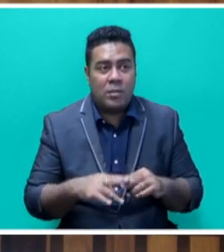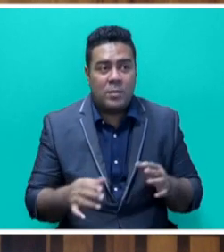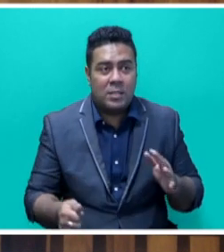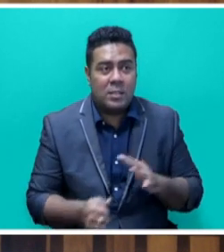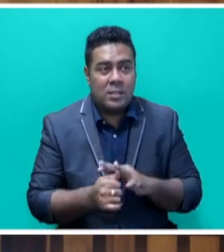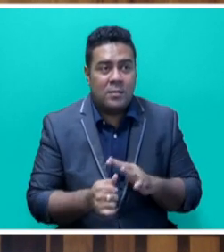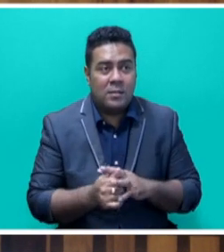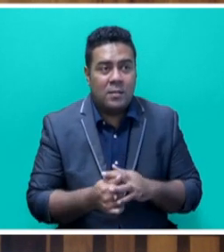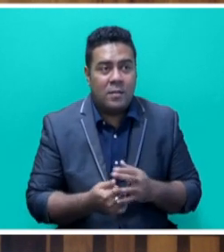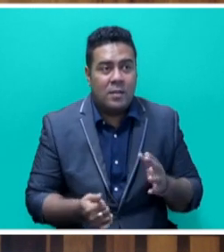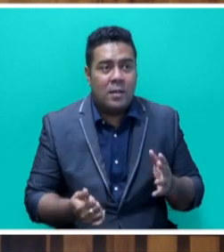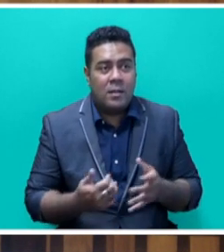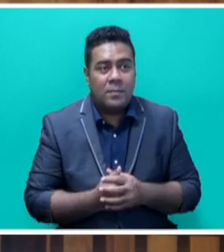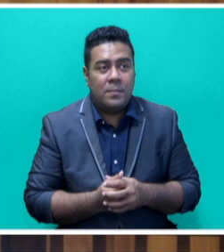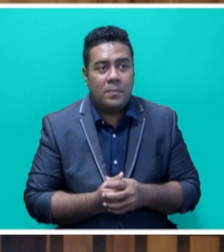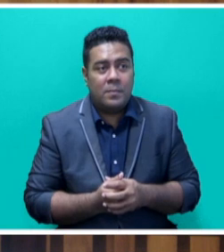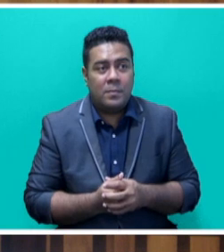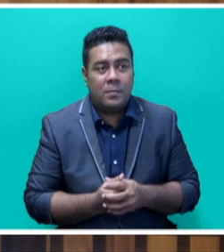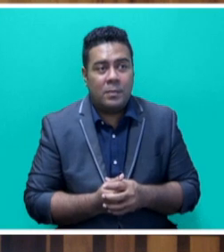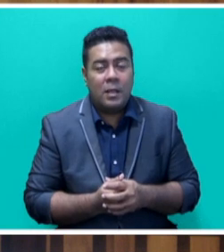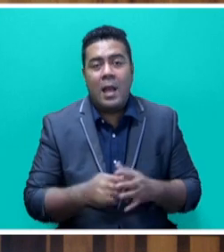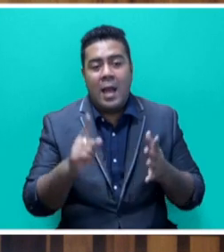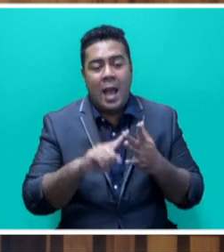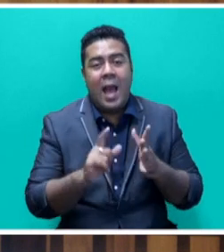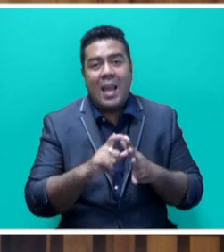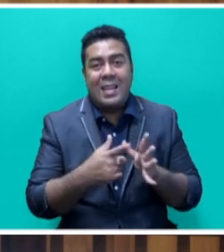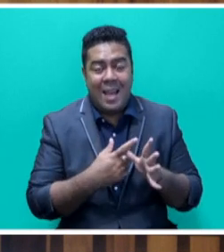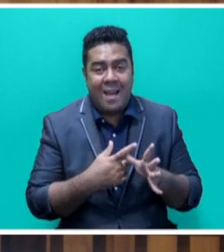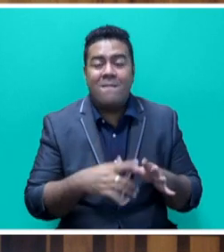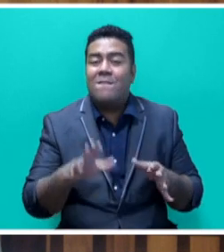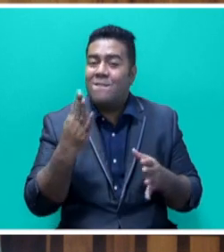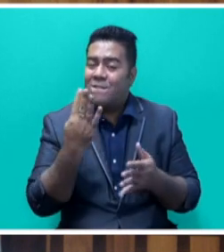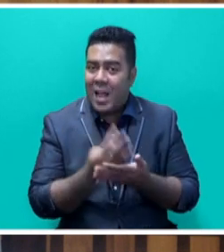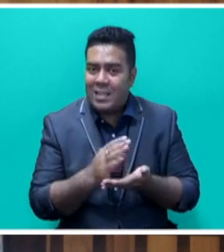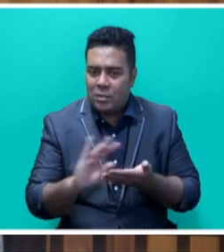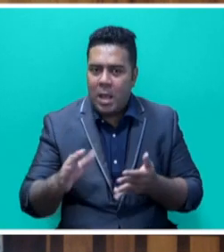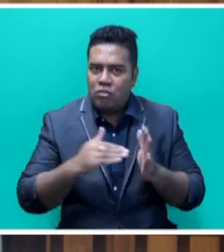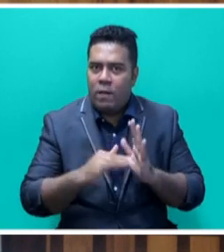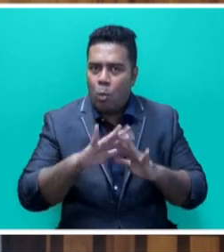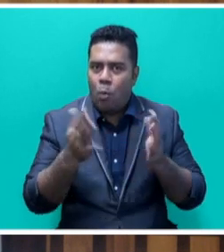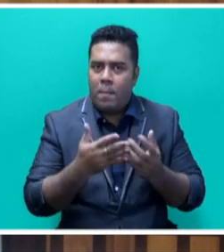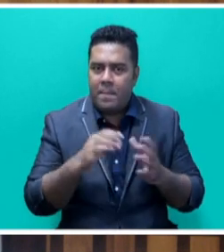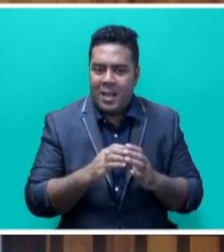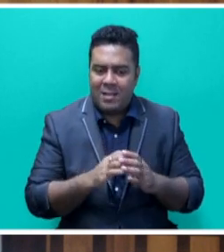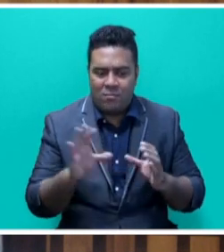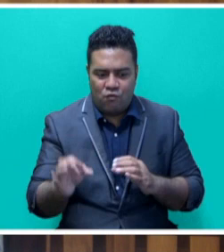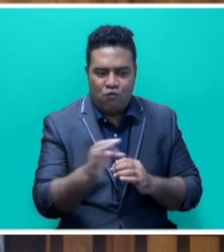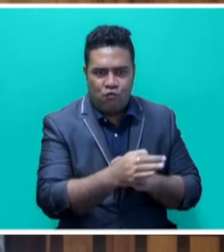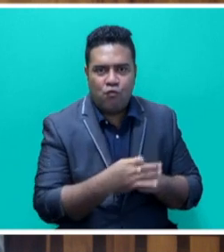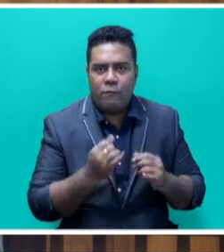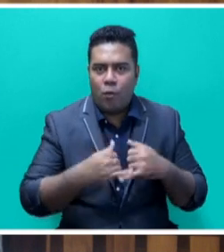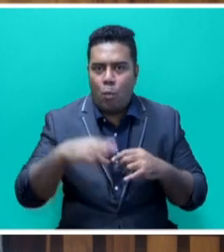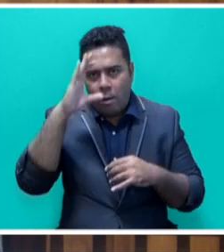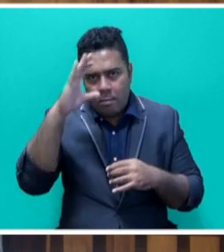access to highly concessional IDA funding for climate-vulnerable countries while chair of the World Bank Small States Forum. We intend to